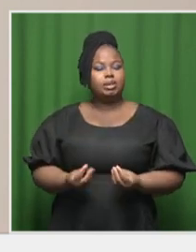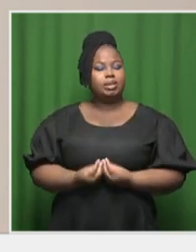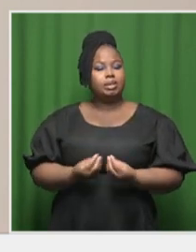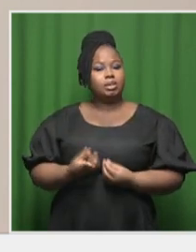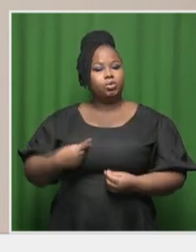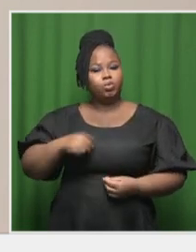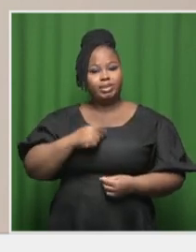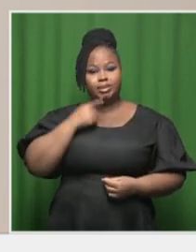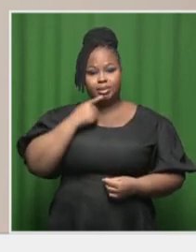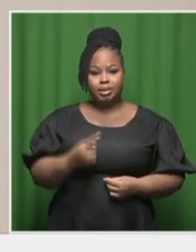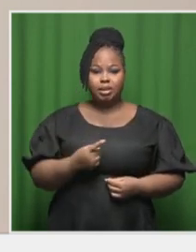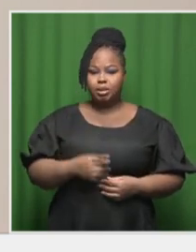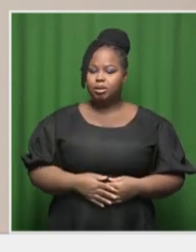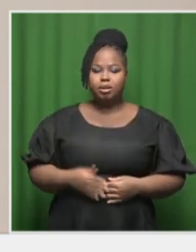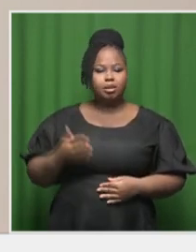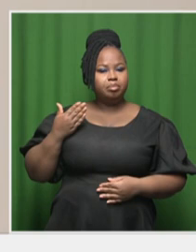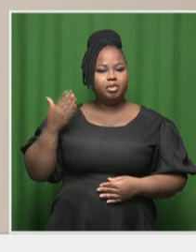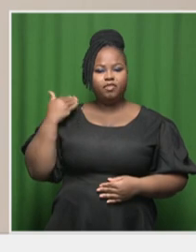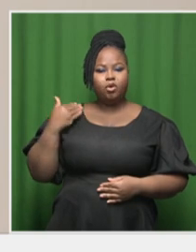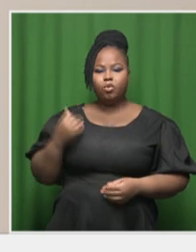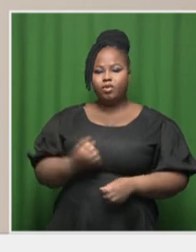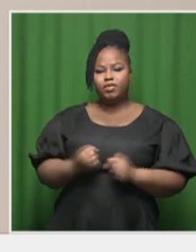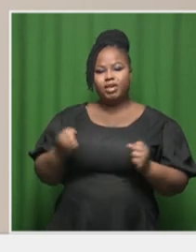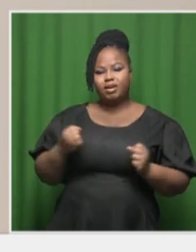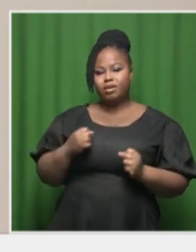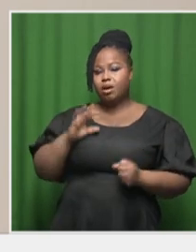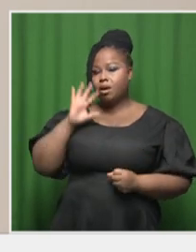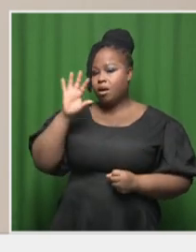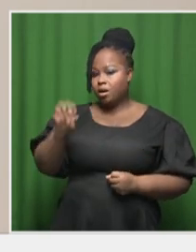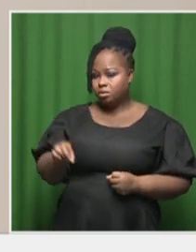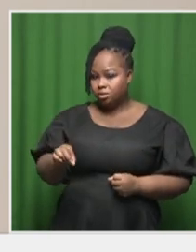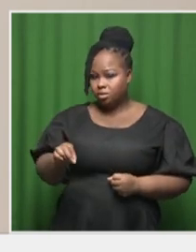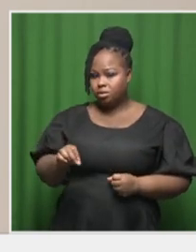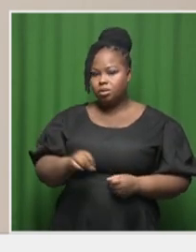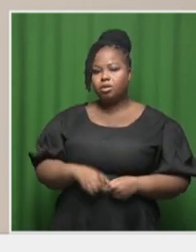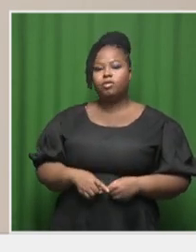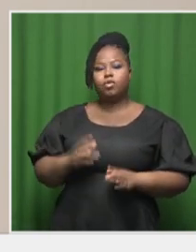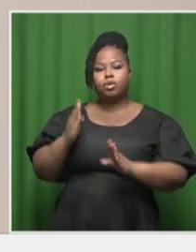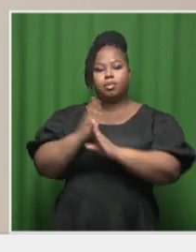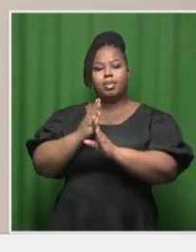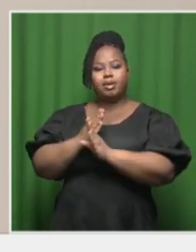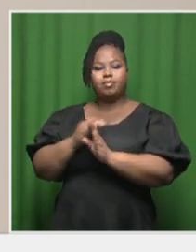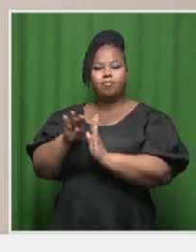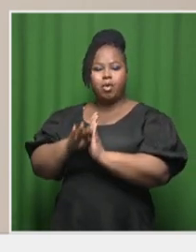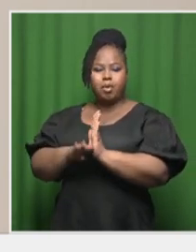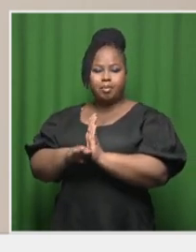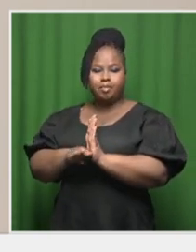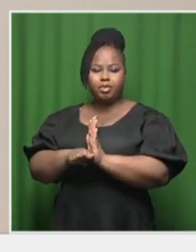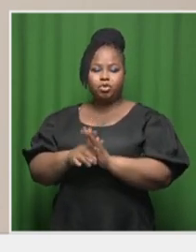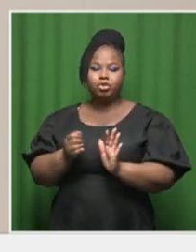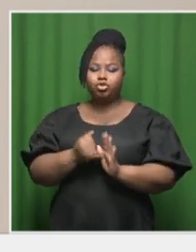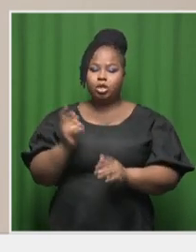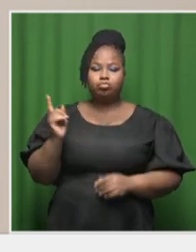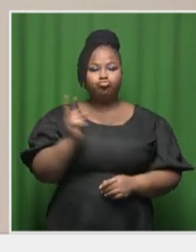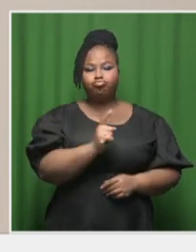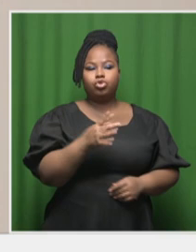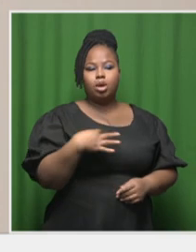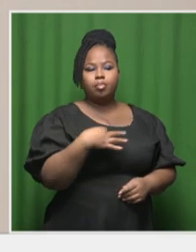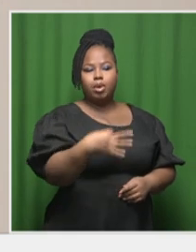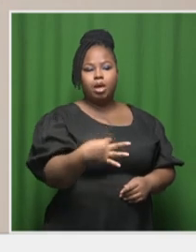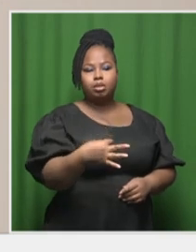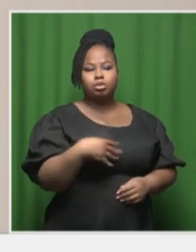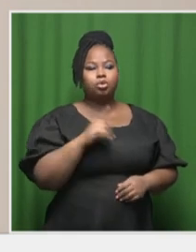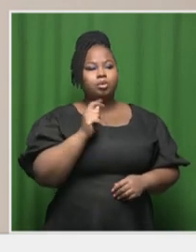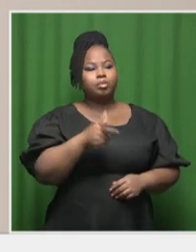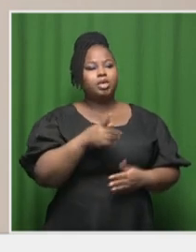is the fact that we had never required it for the private program. So, it was just, you came, you apply, you pay to a